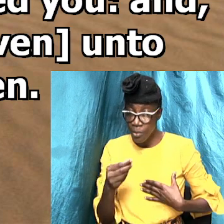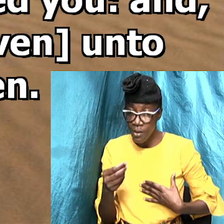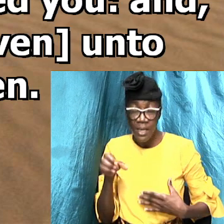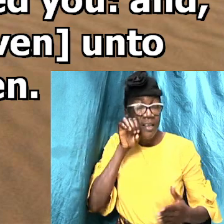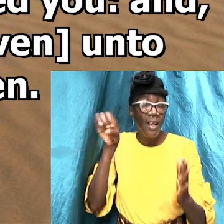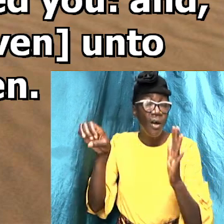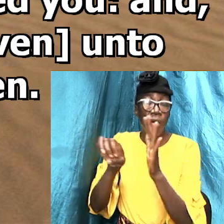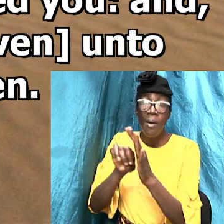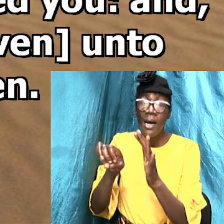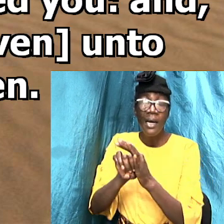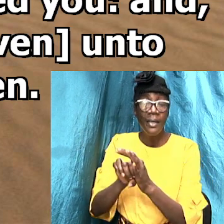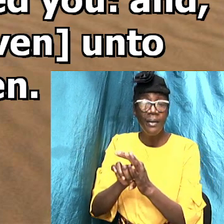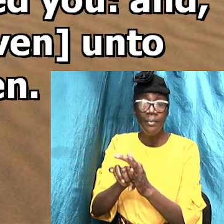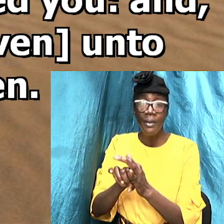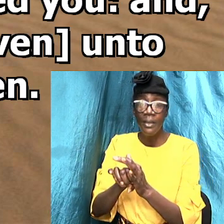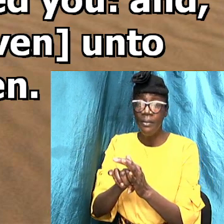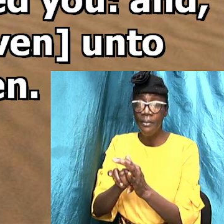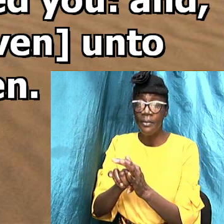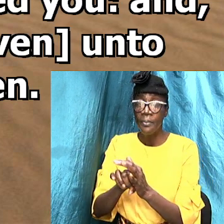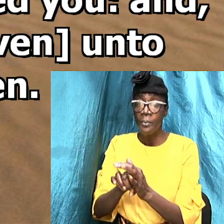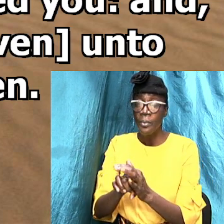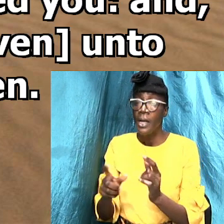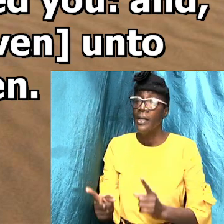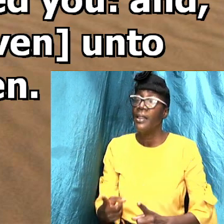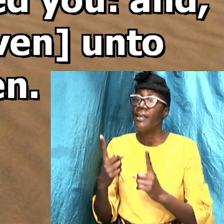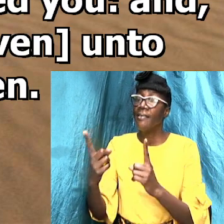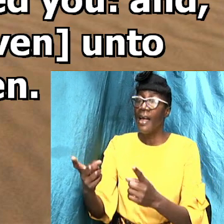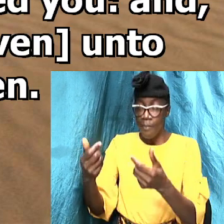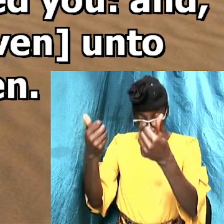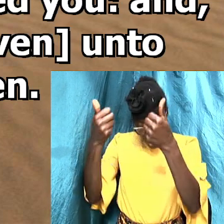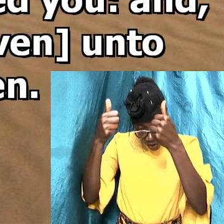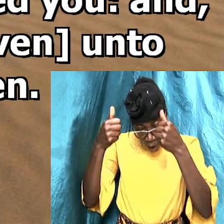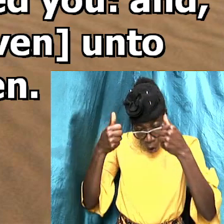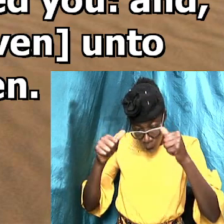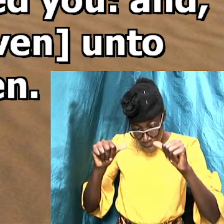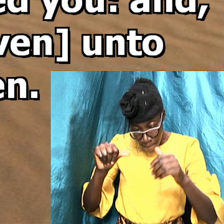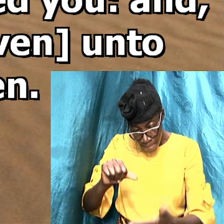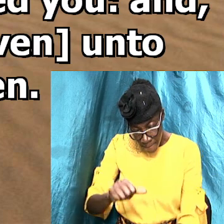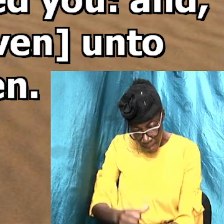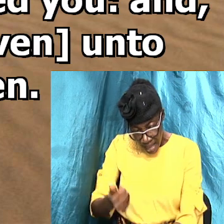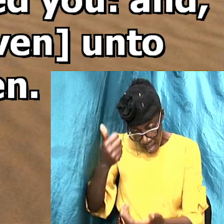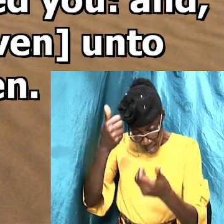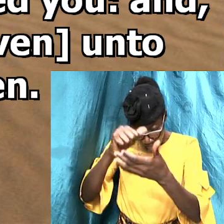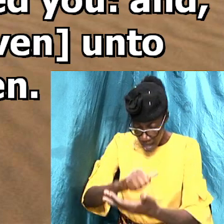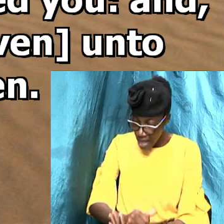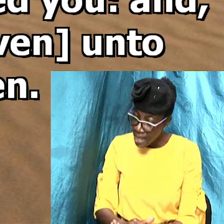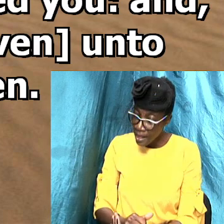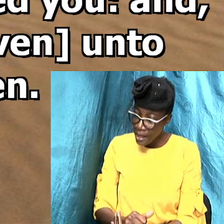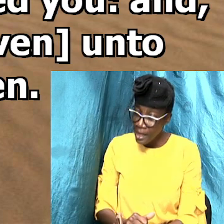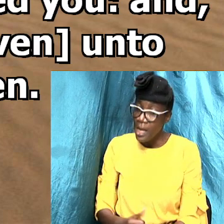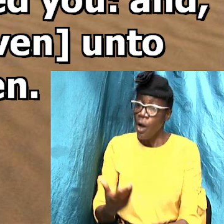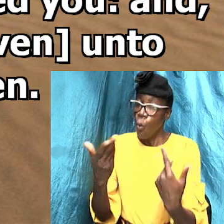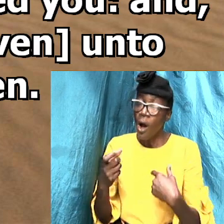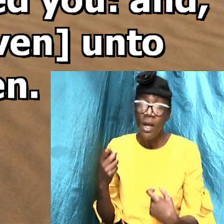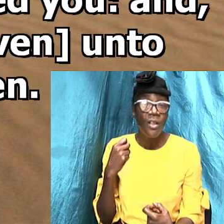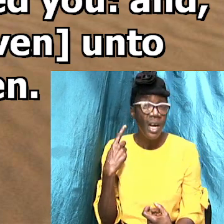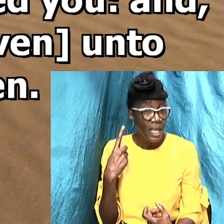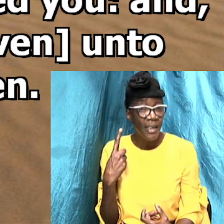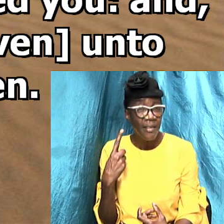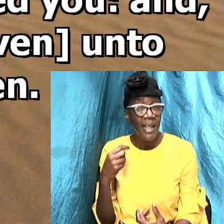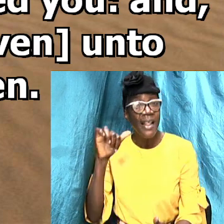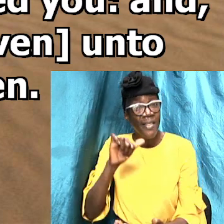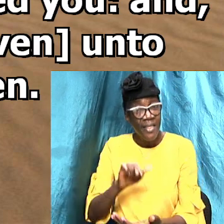commandment, and the disciples obeyed the commandment. I want us to understand that that is a